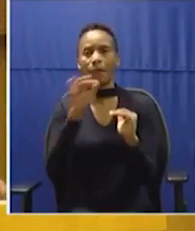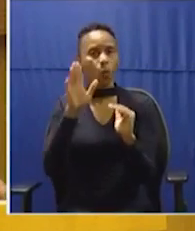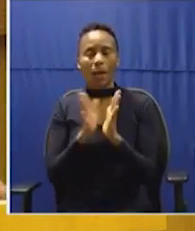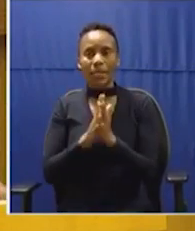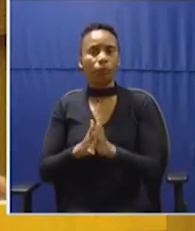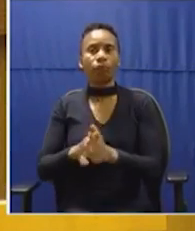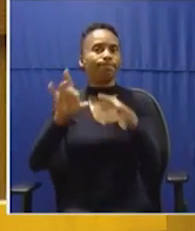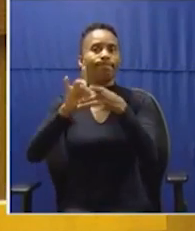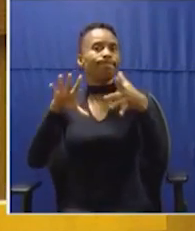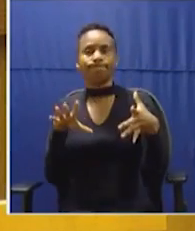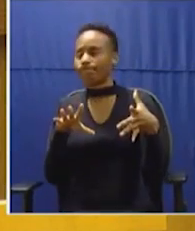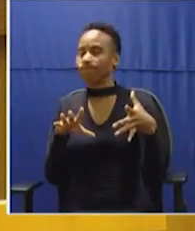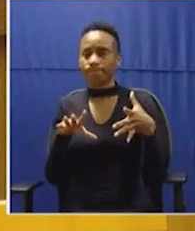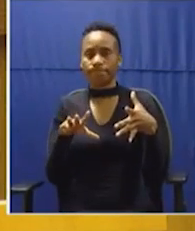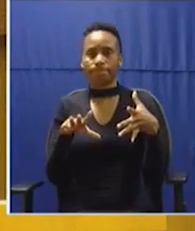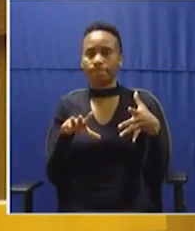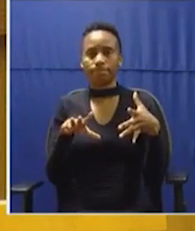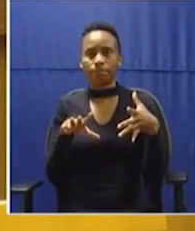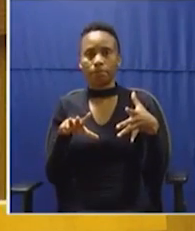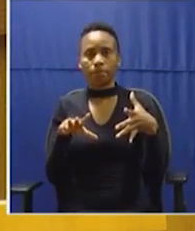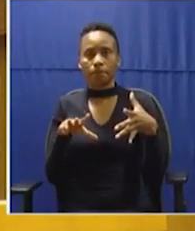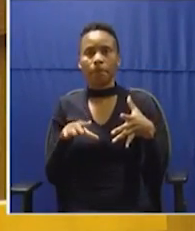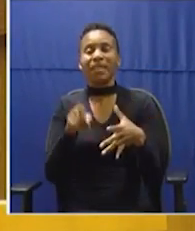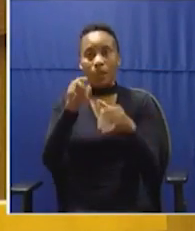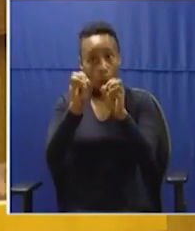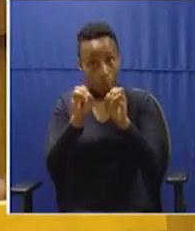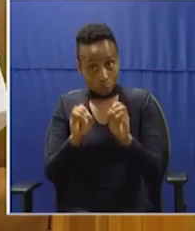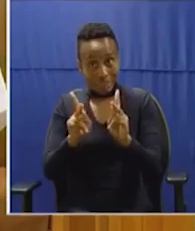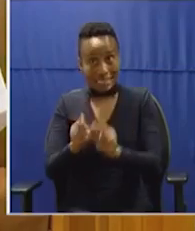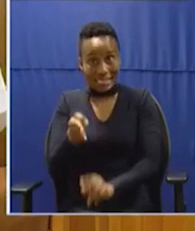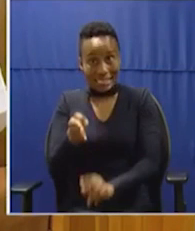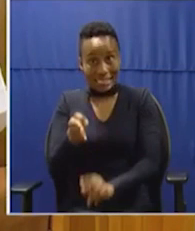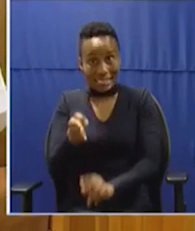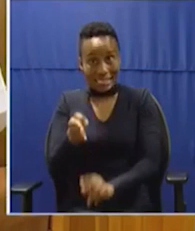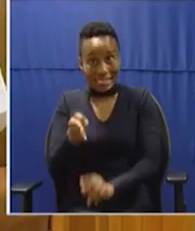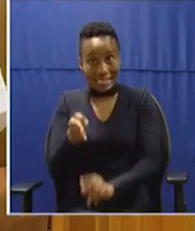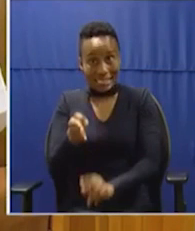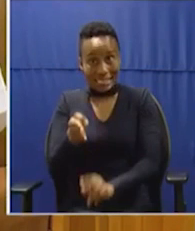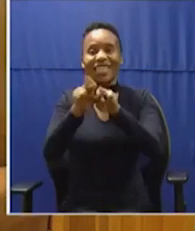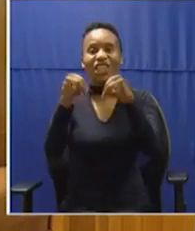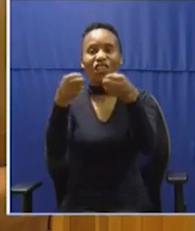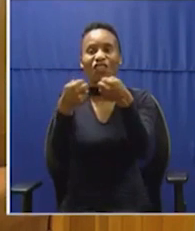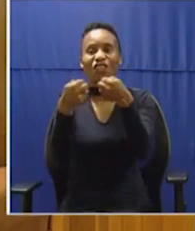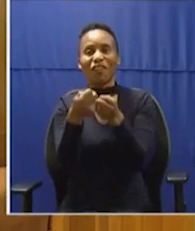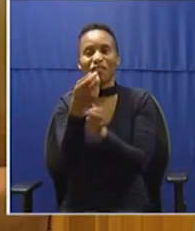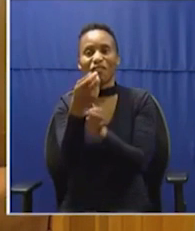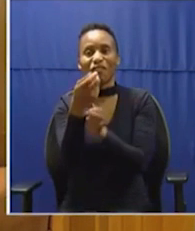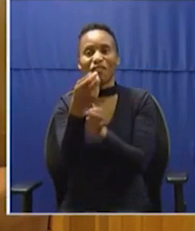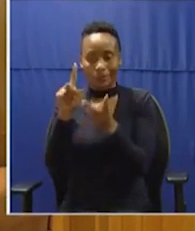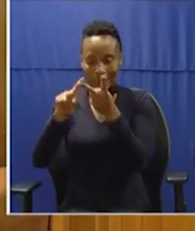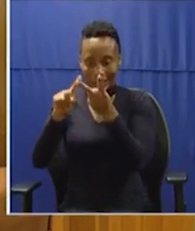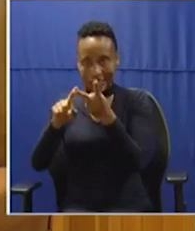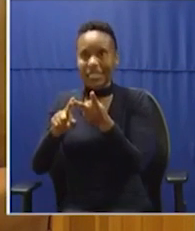discontinue it. So the regulatory opportunism that defined the National Treasury, that defined